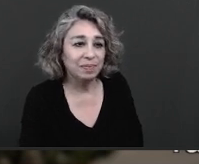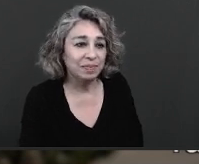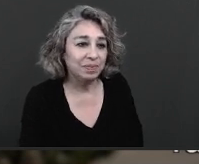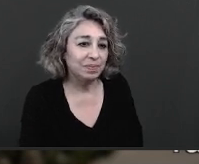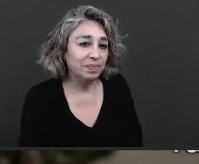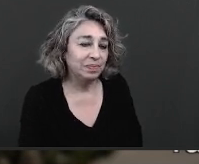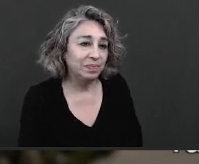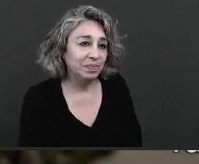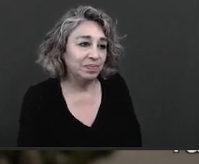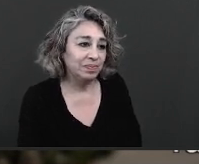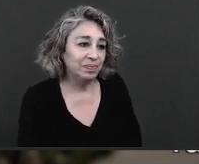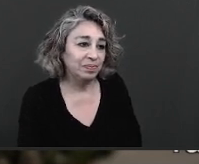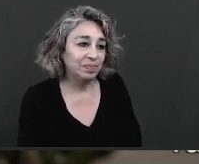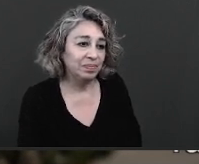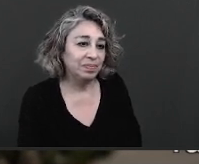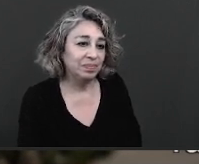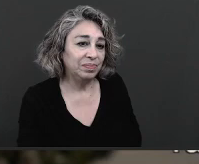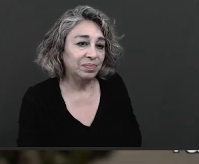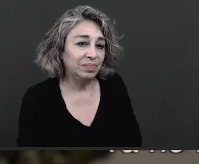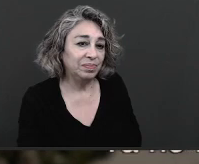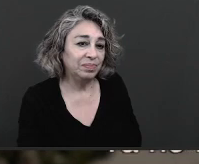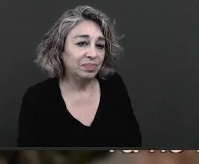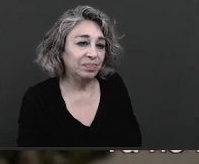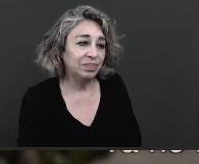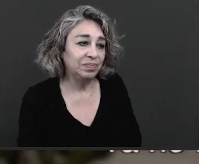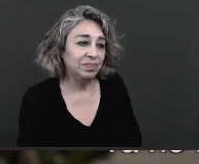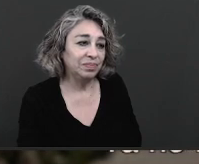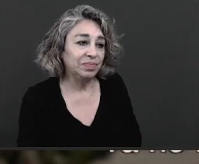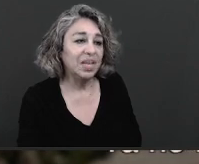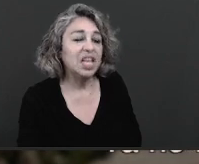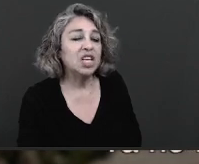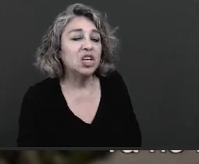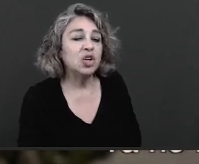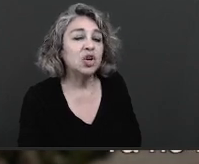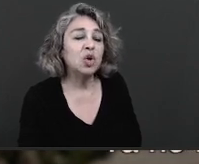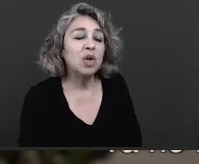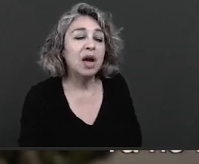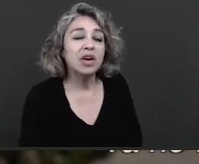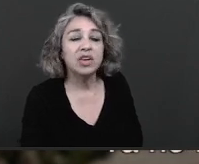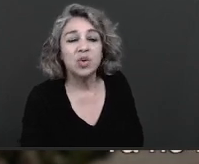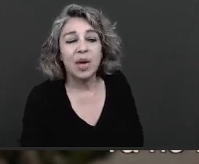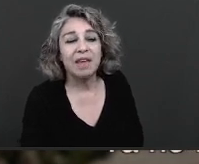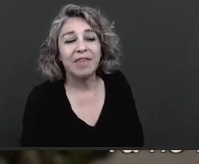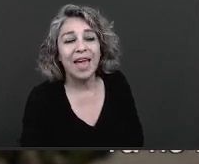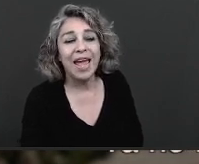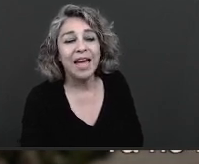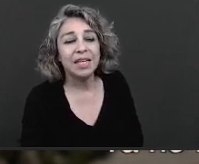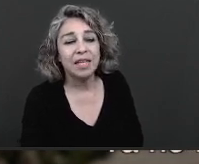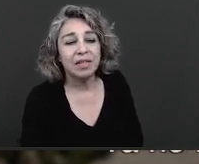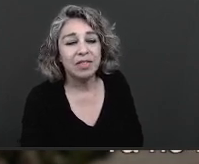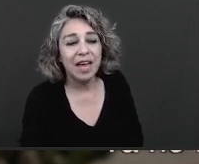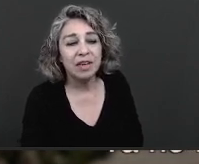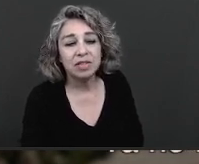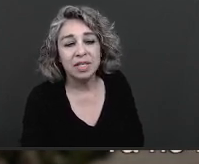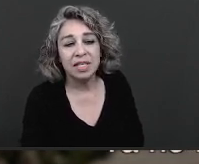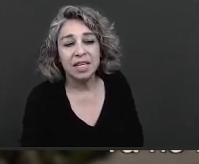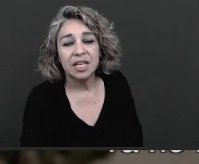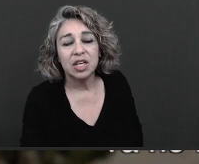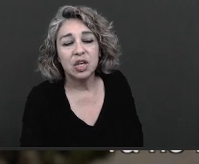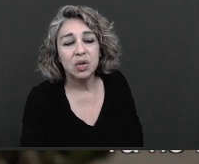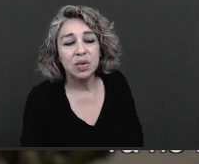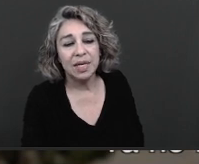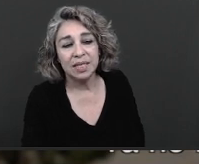no longer do I have eight thousand